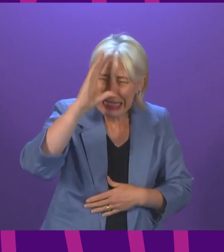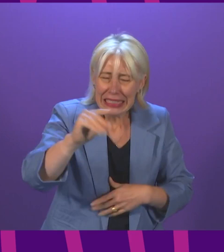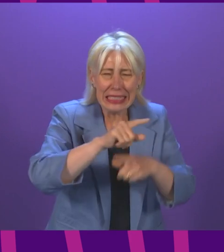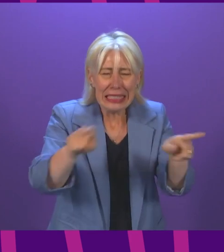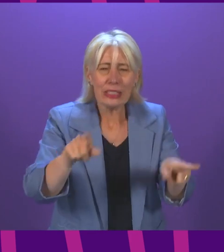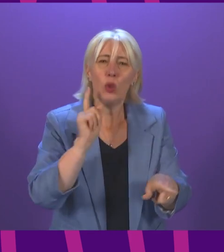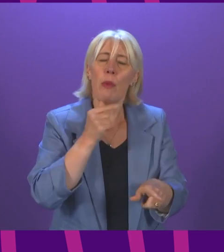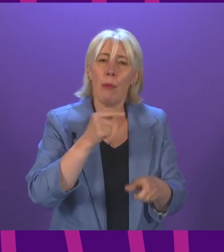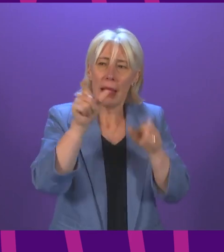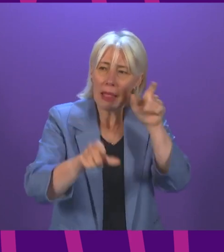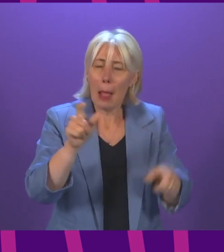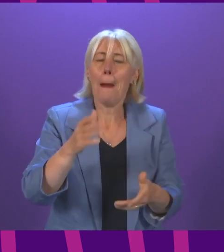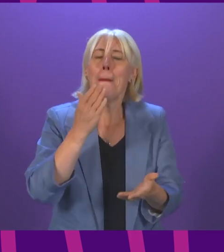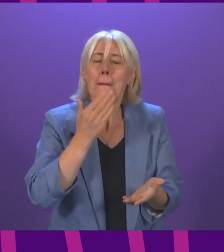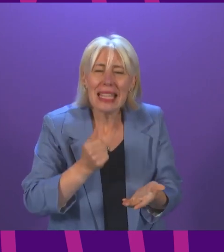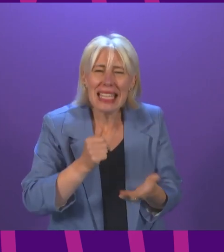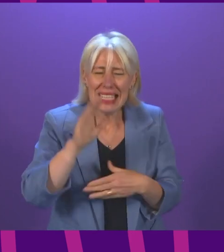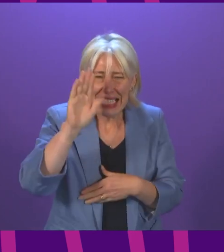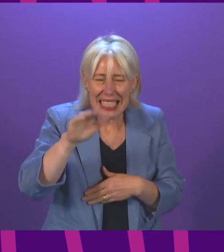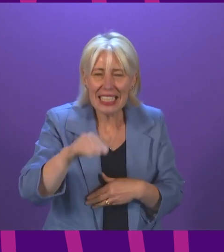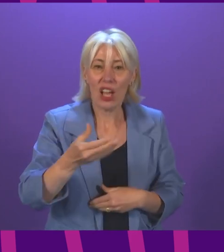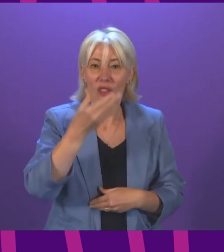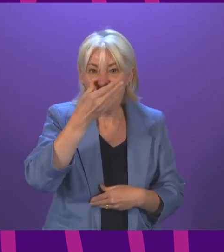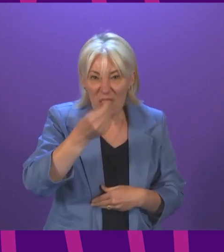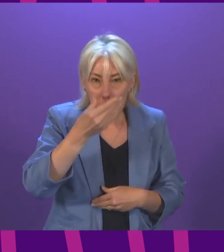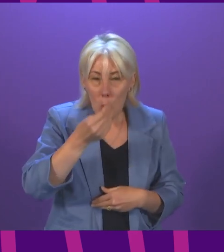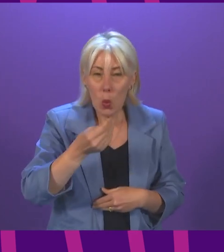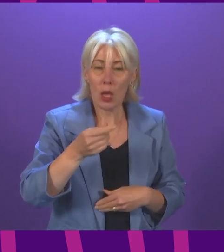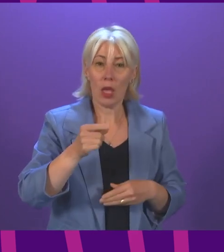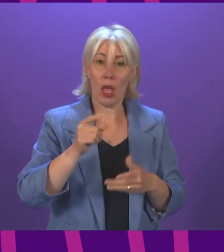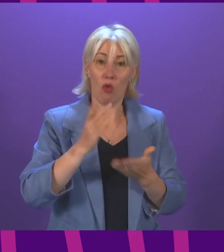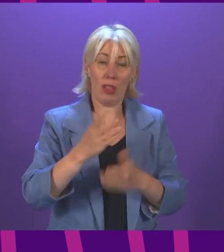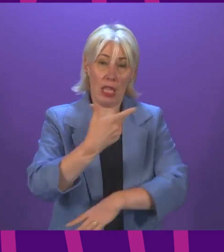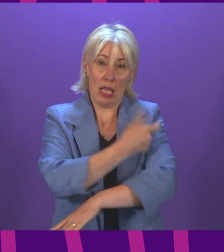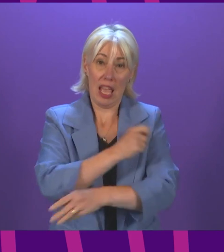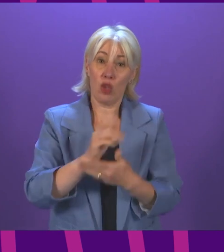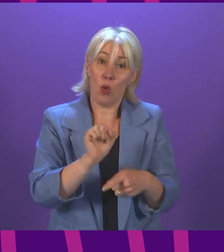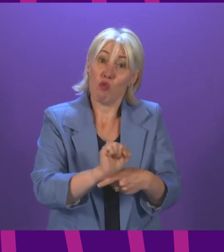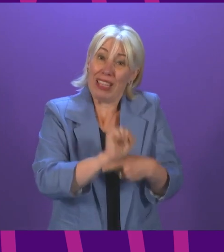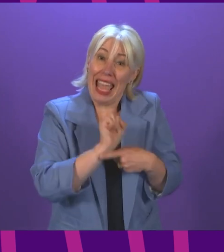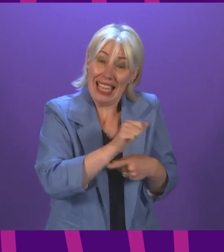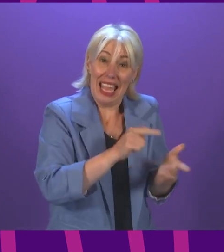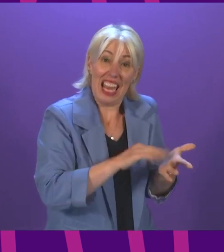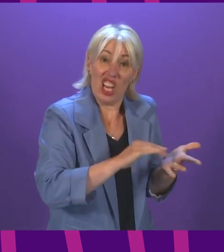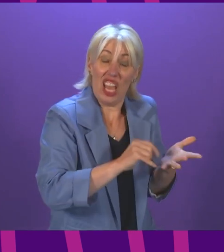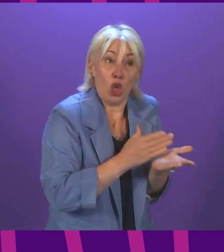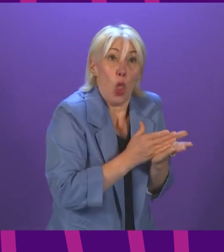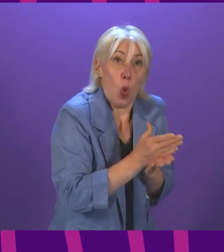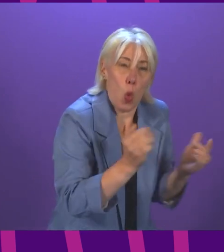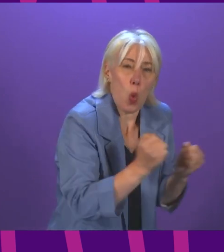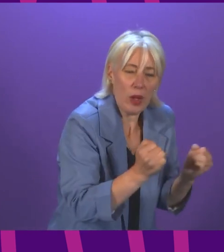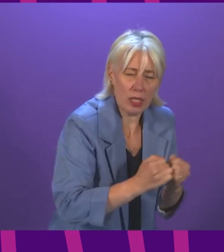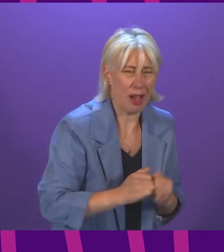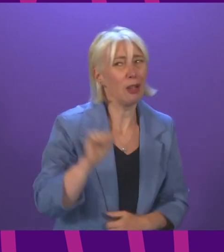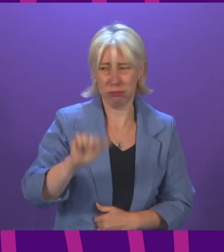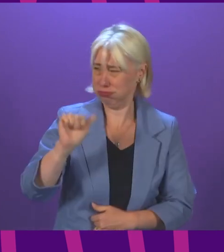that the flu jab is taken up in order to protect our NHS over the winter period? Cabinet Secretary. Yes, in short,